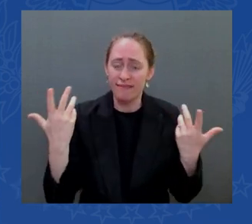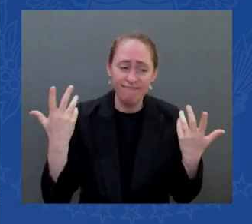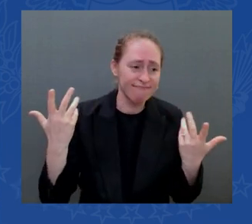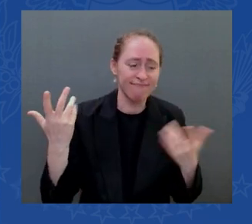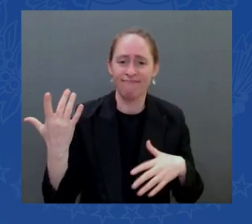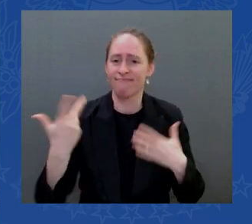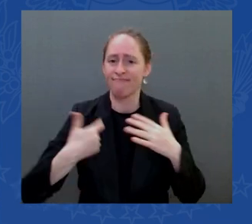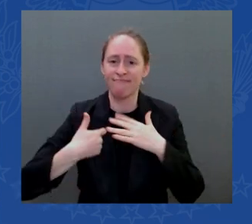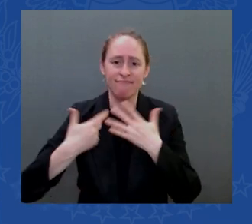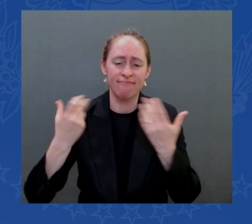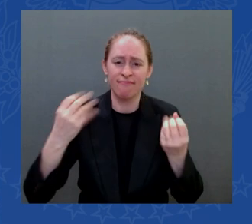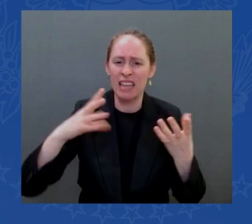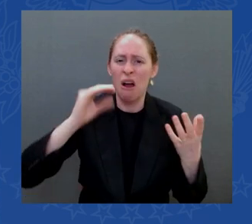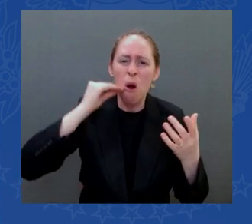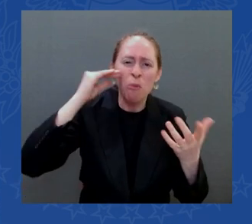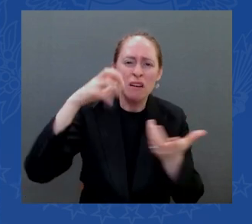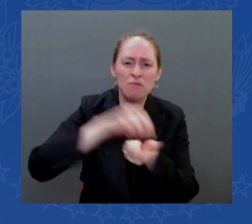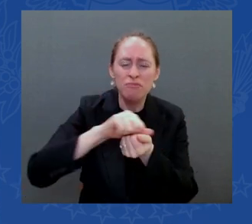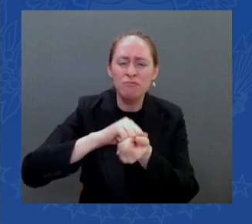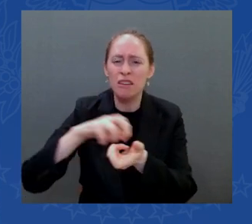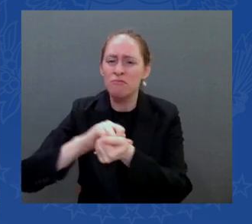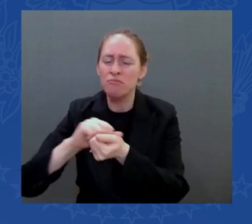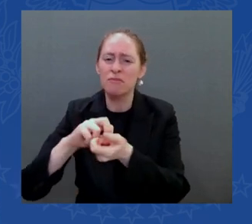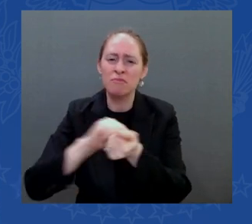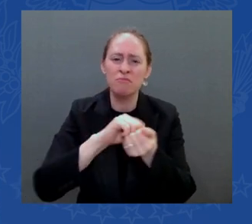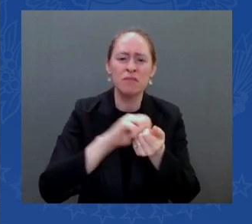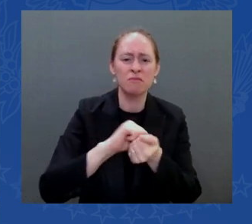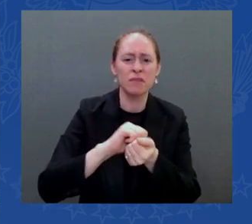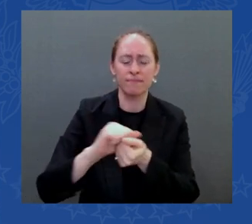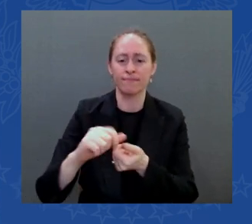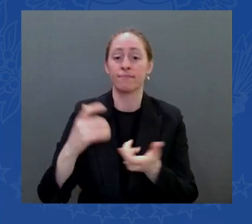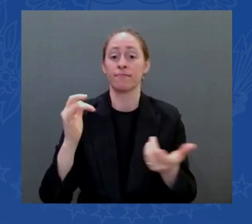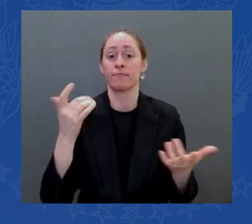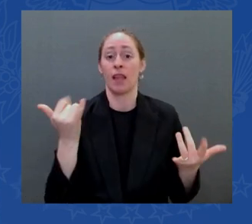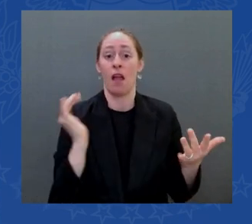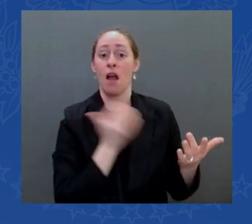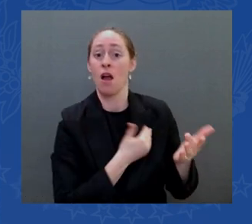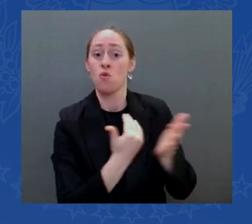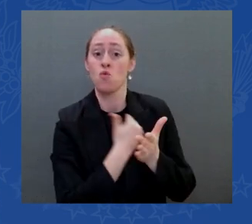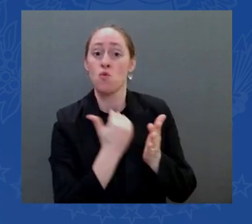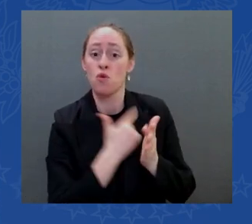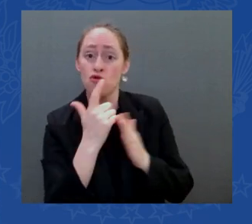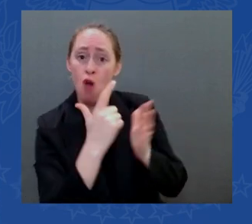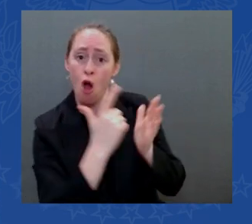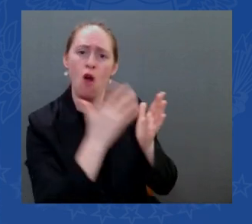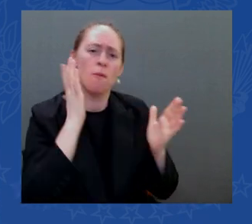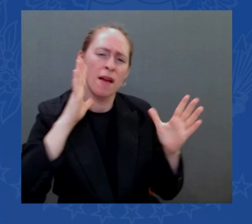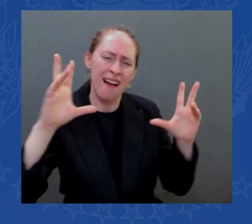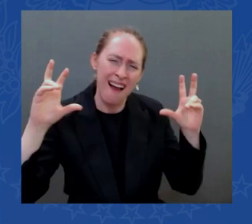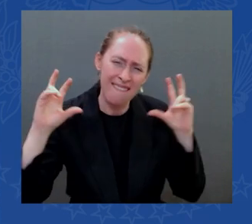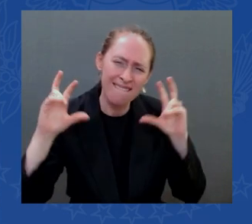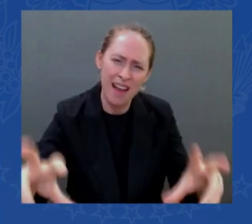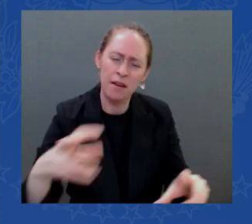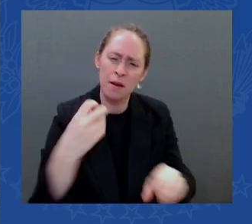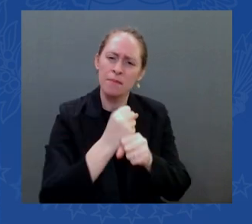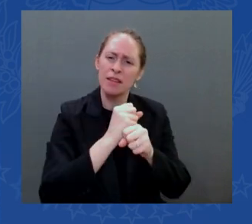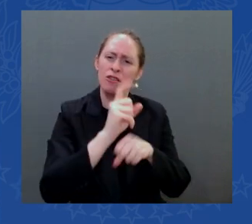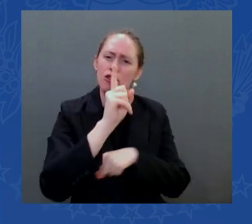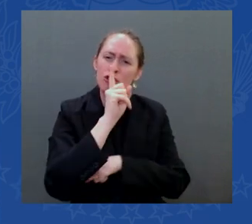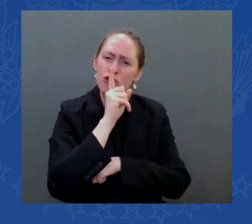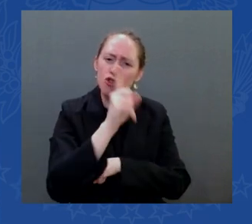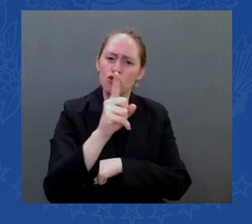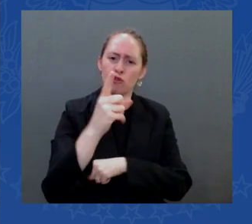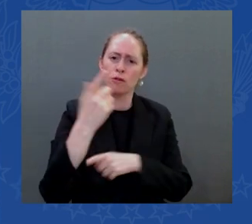systems builds new transmission lines and towers so fewer will be flooded out in their homes or lose power days and weeks